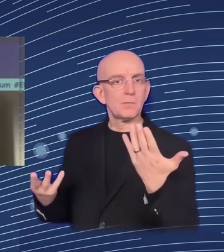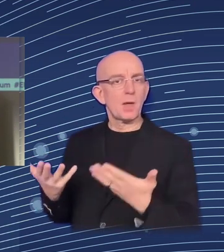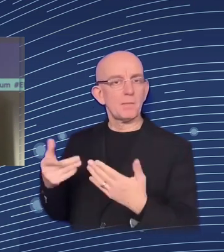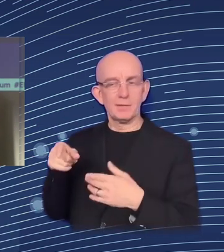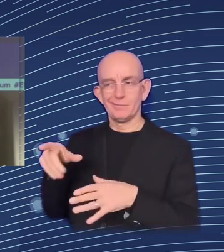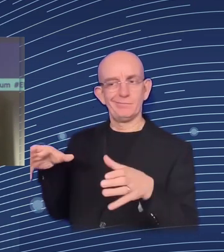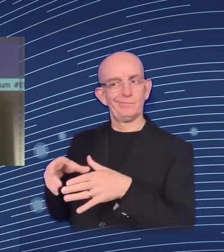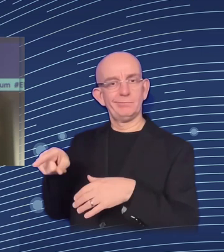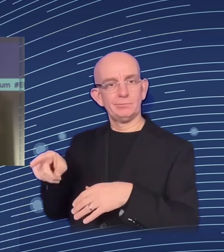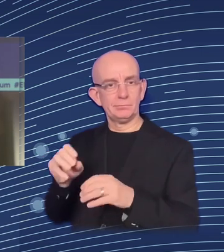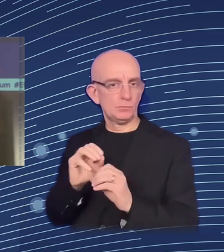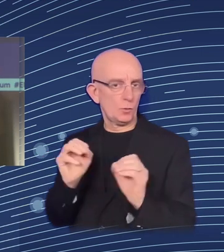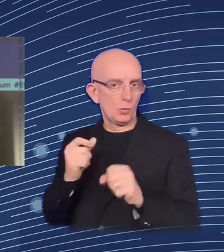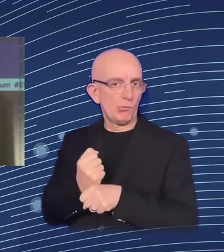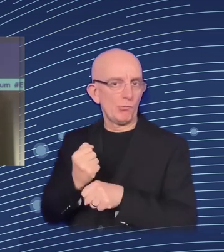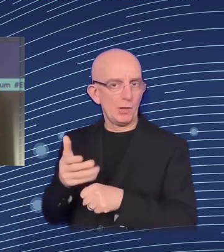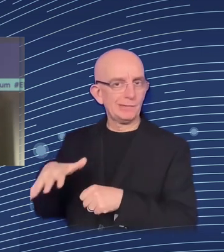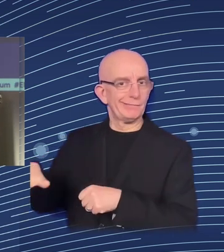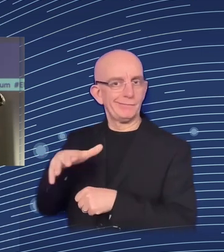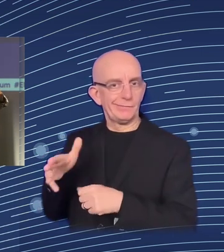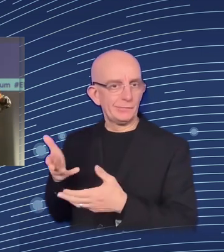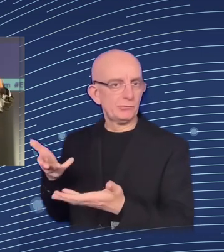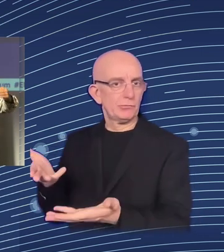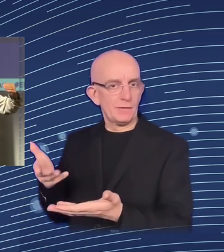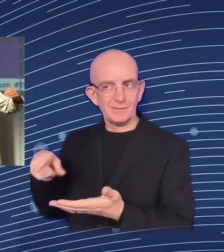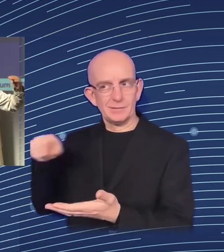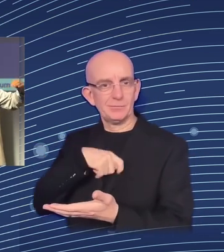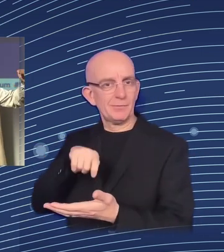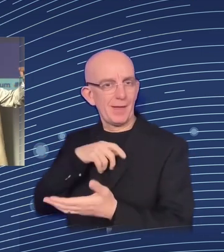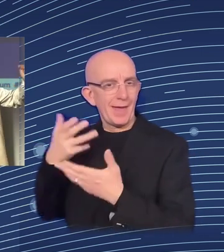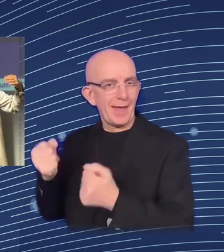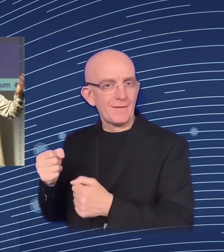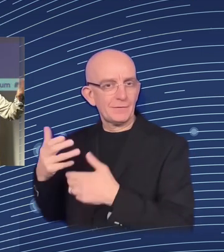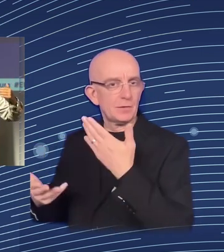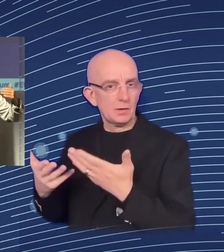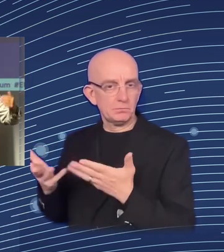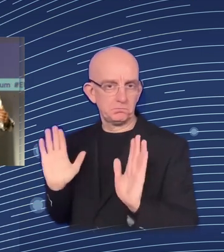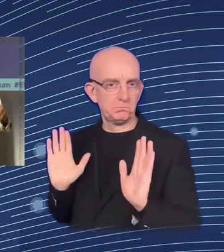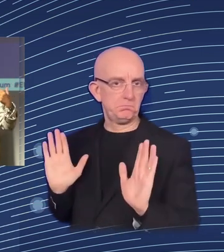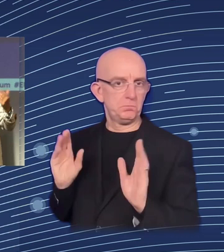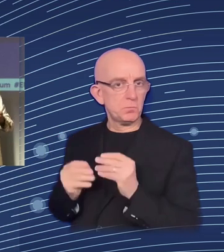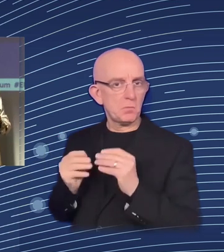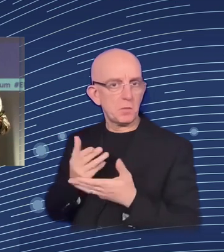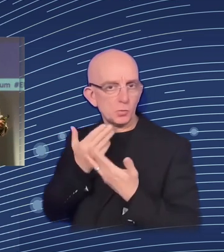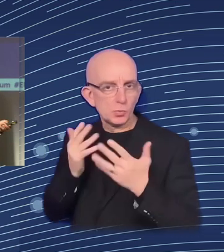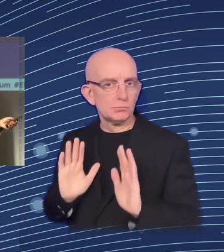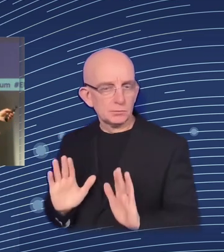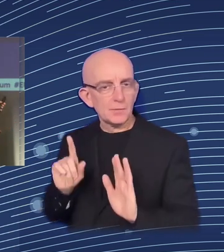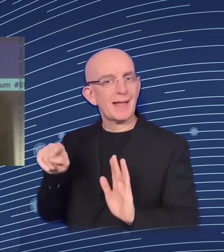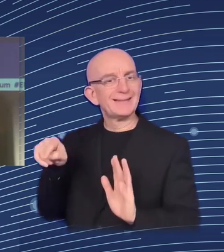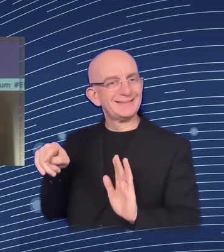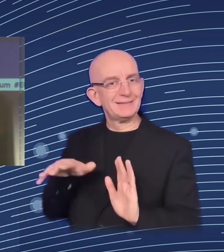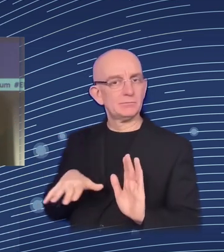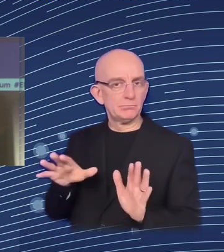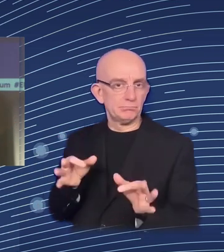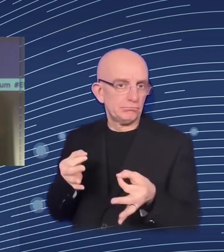So in that sense, it is true. And of course, the services that these persons have had before the intervention, because you have to control